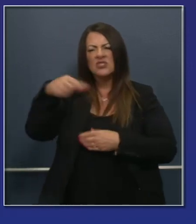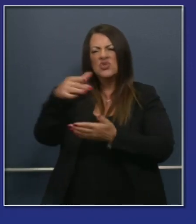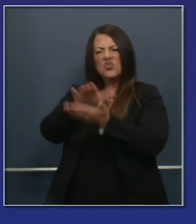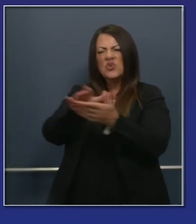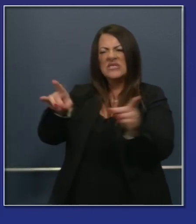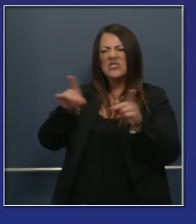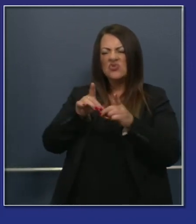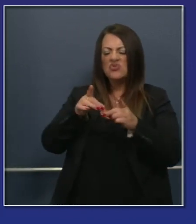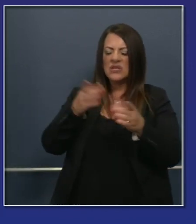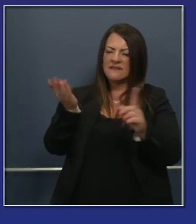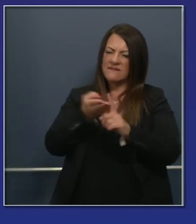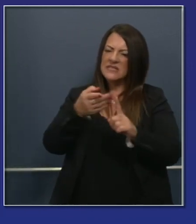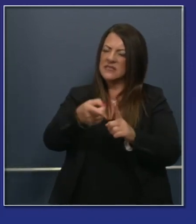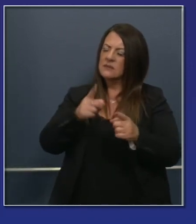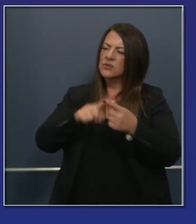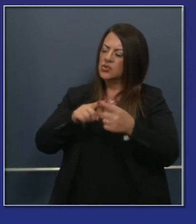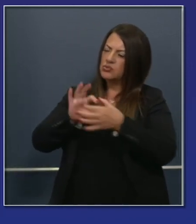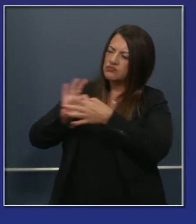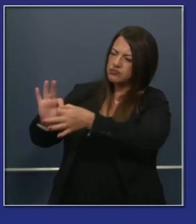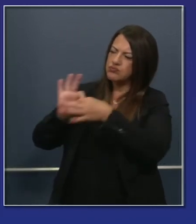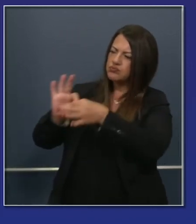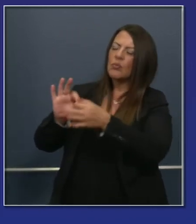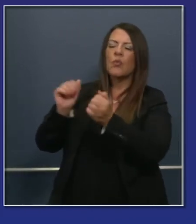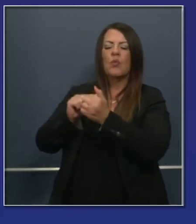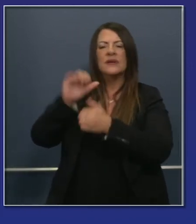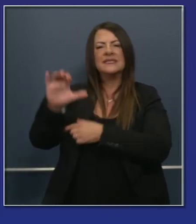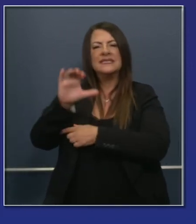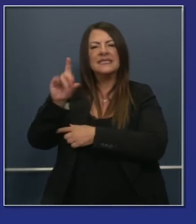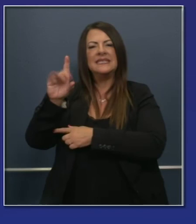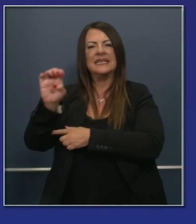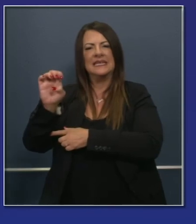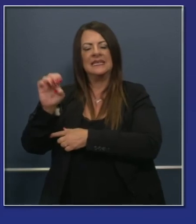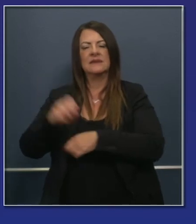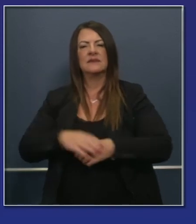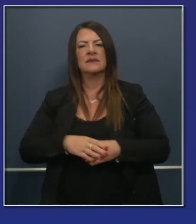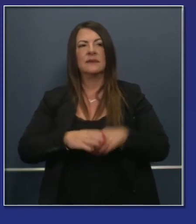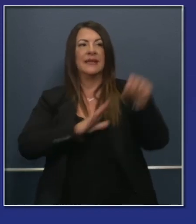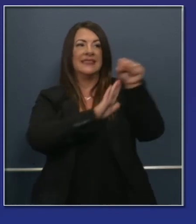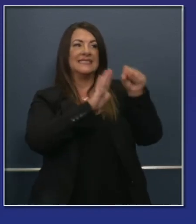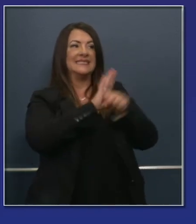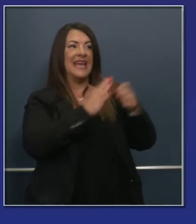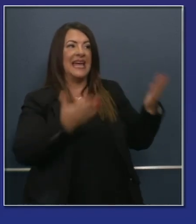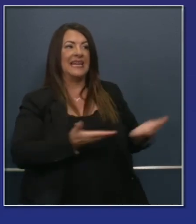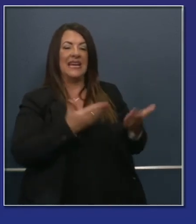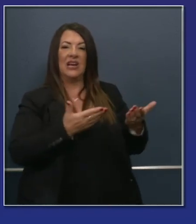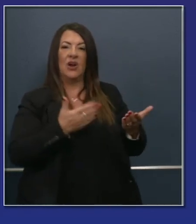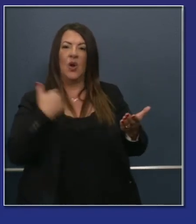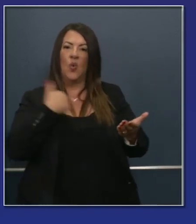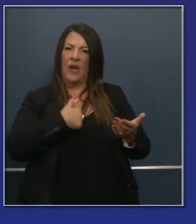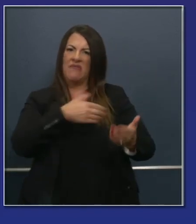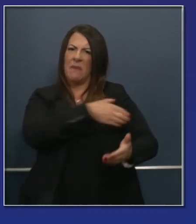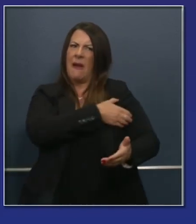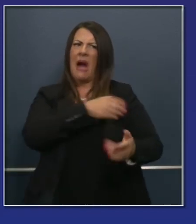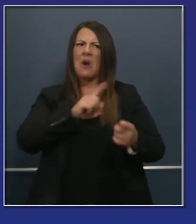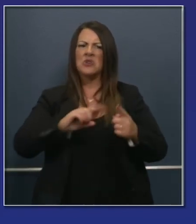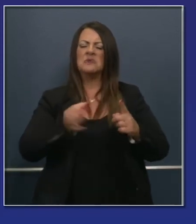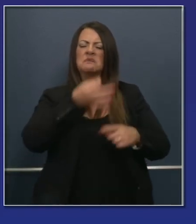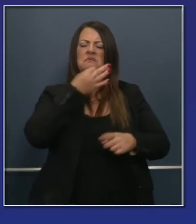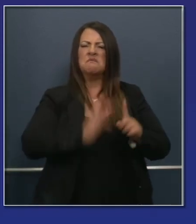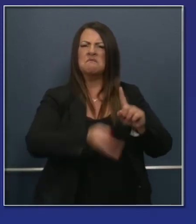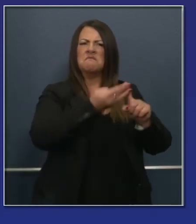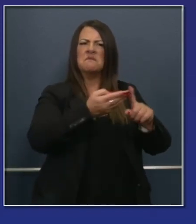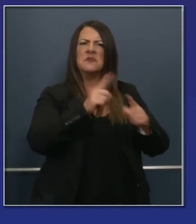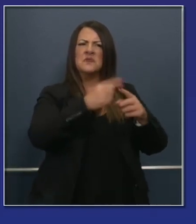CDE, California Department of Education. But how about the state coming in with all our purchasing power and doing a